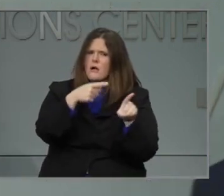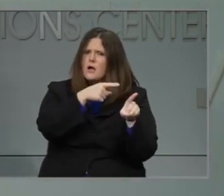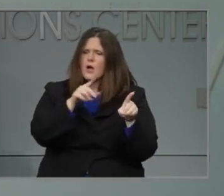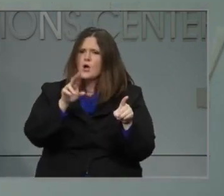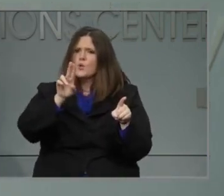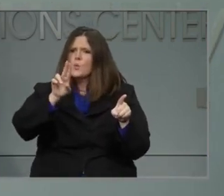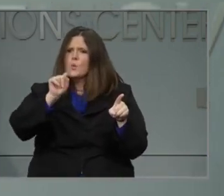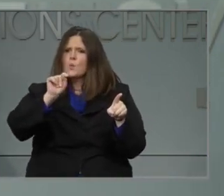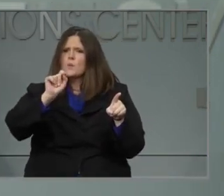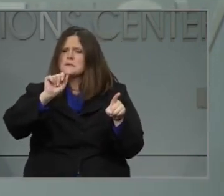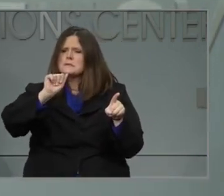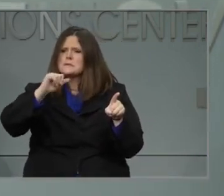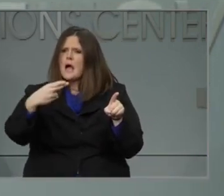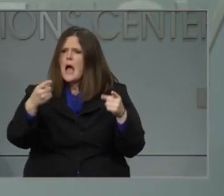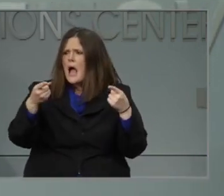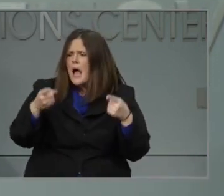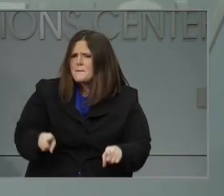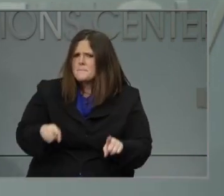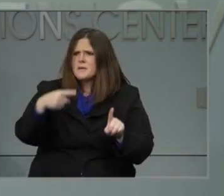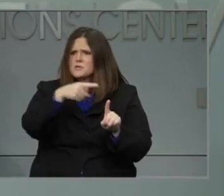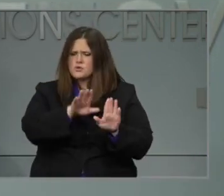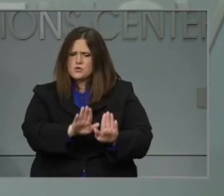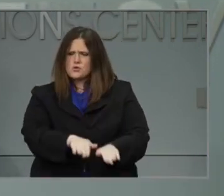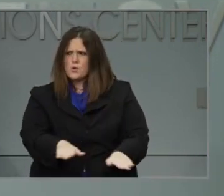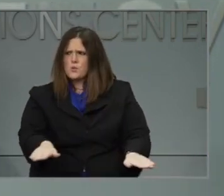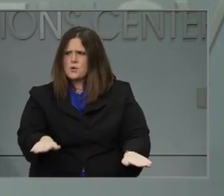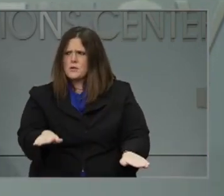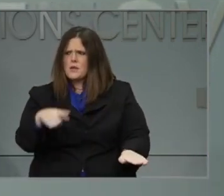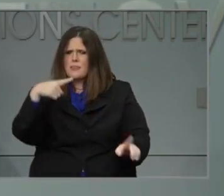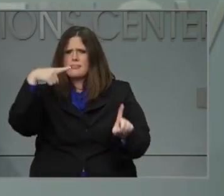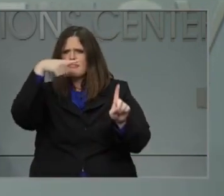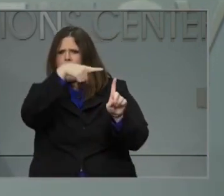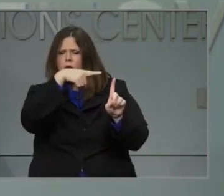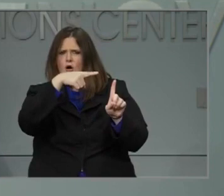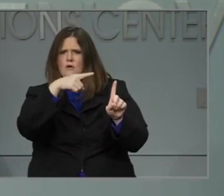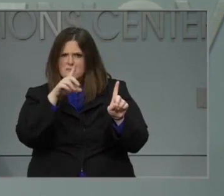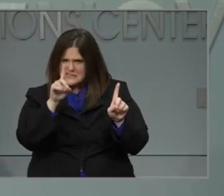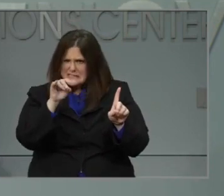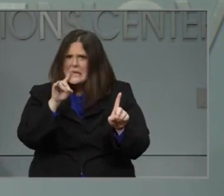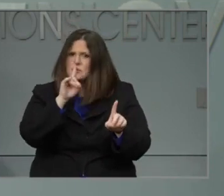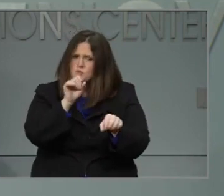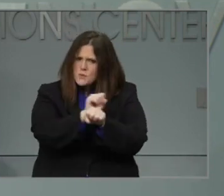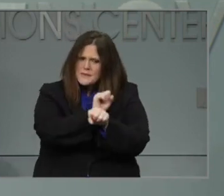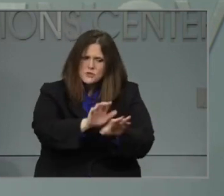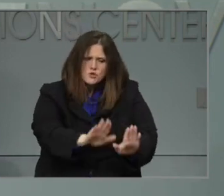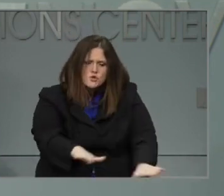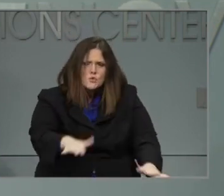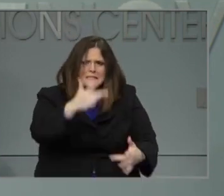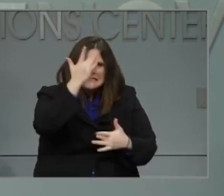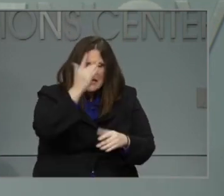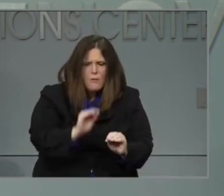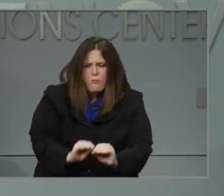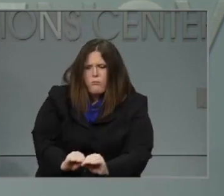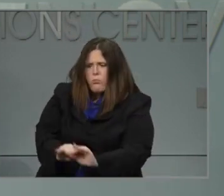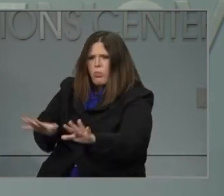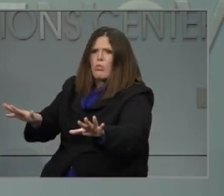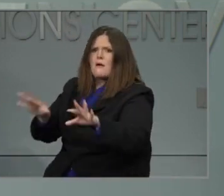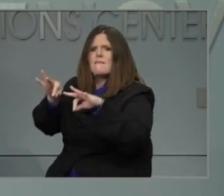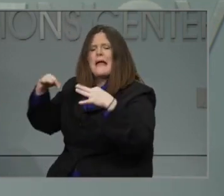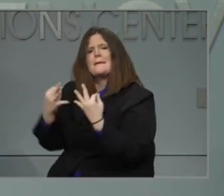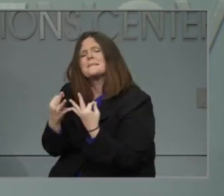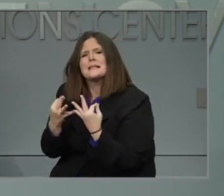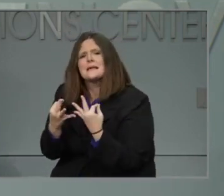showed that some young children in child care facilities did spread COVID-19 to household members.